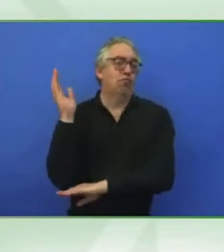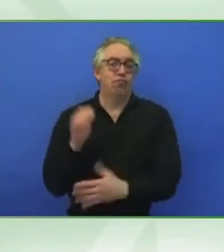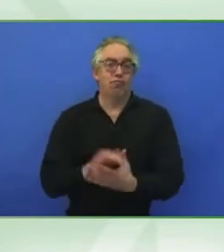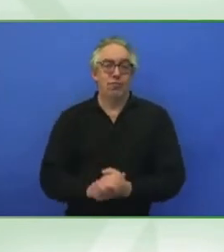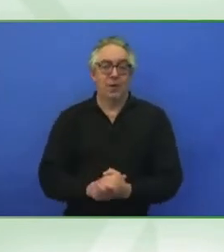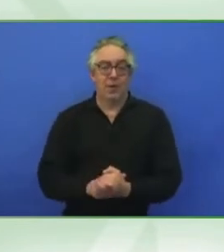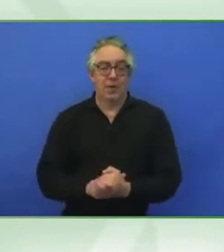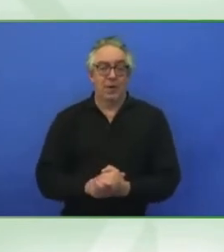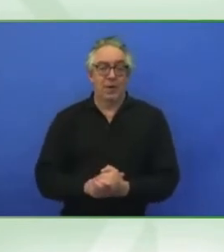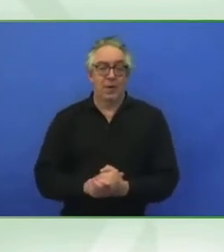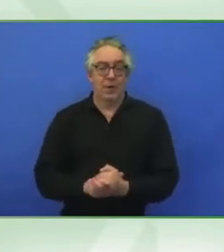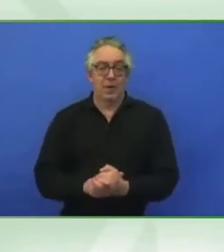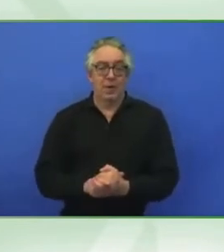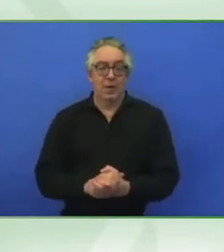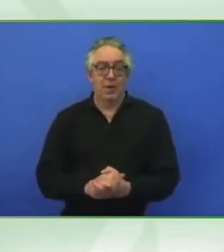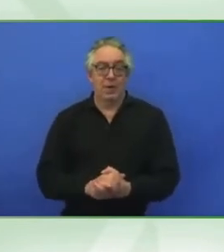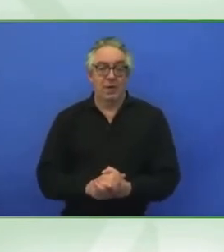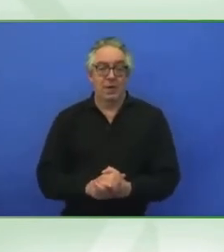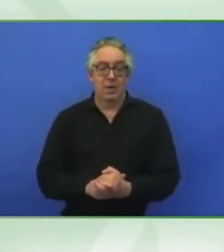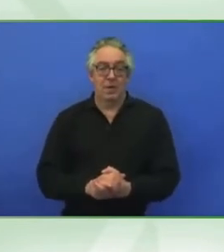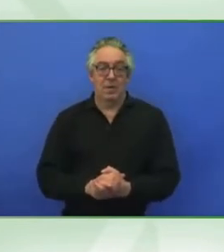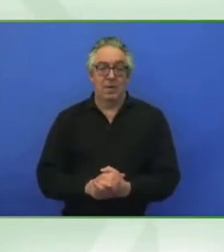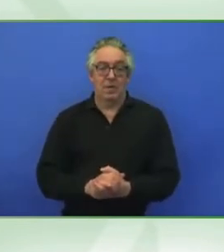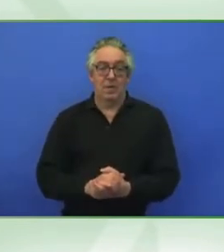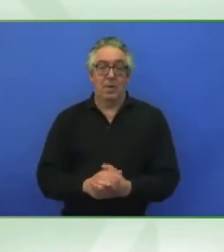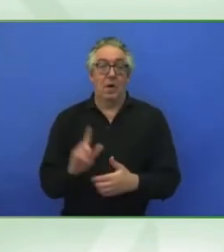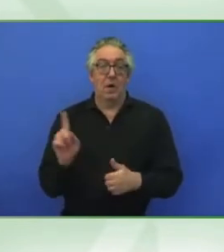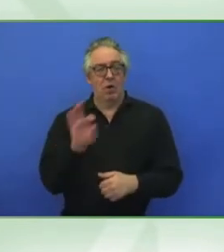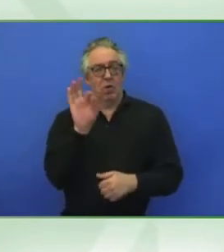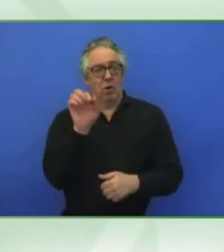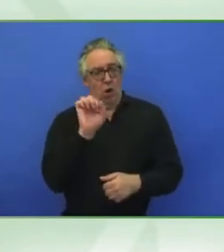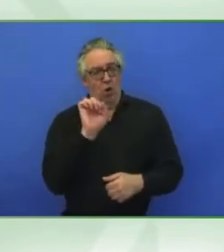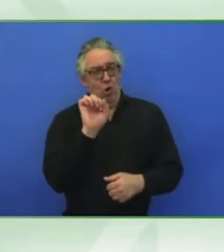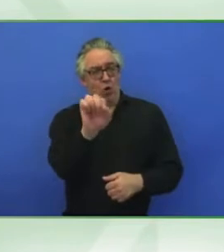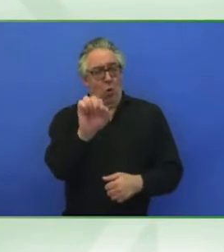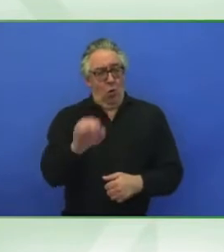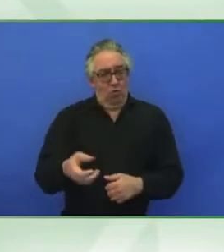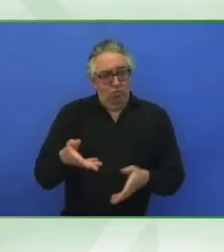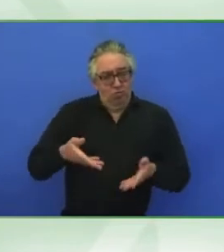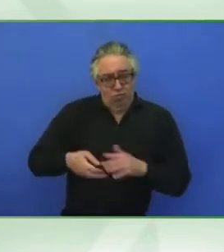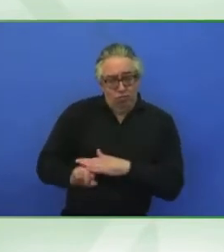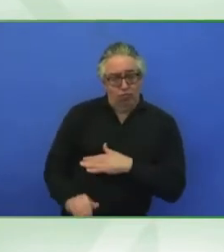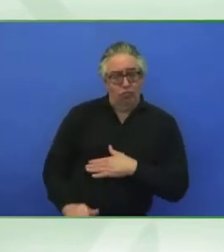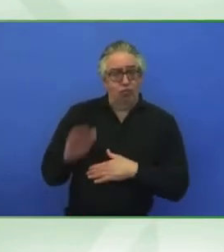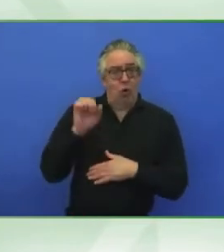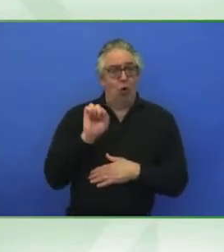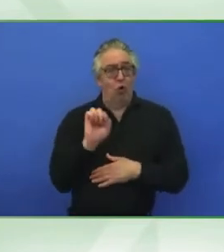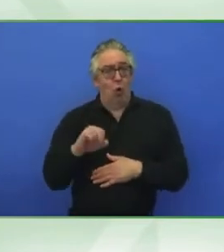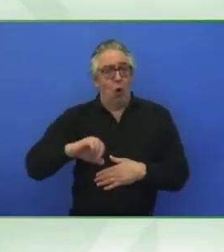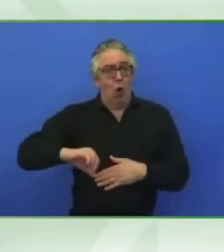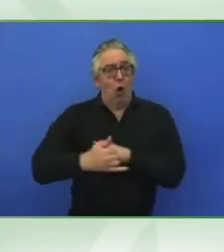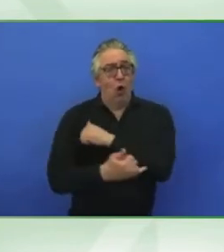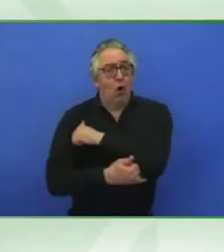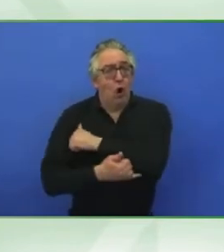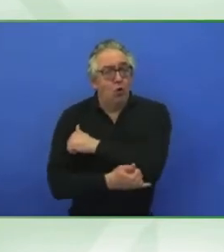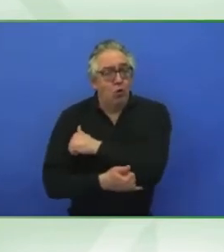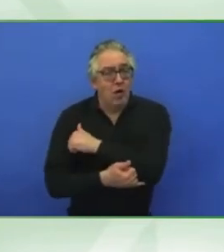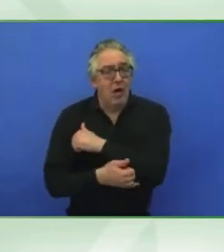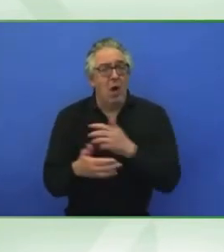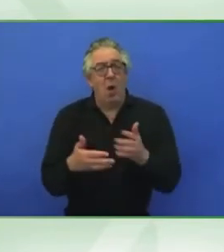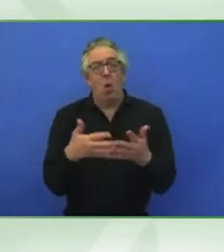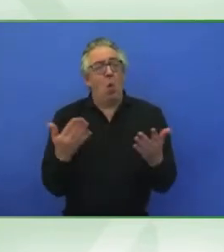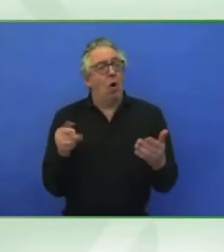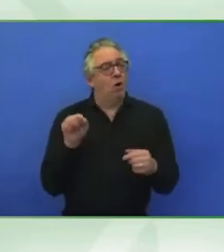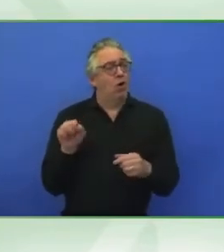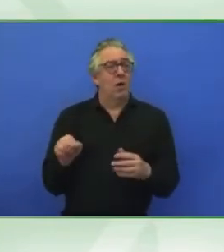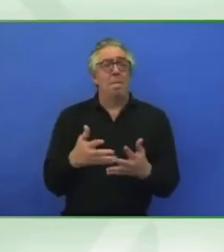country and context and culture where you come from, could you please share with us what are some of the most challenging issues confronting people